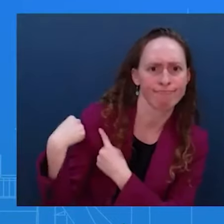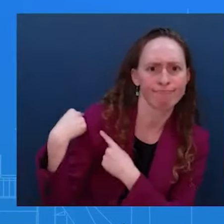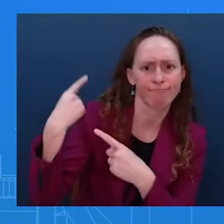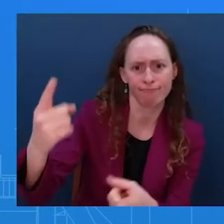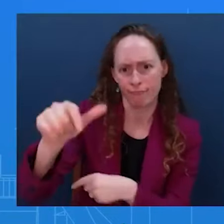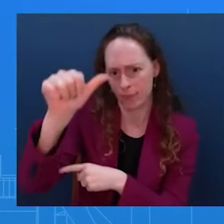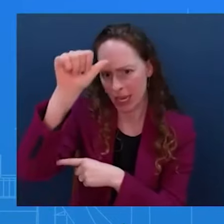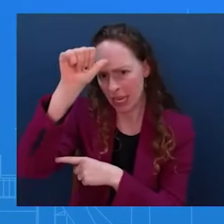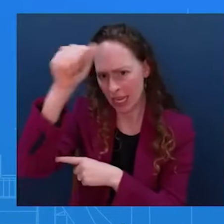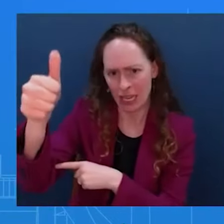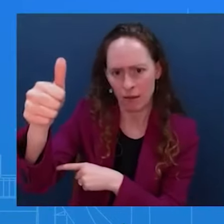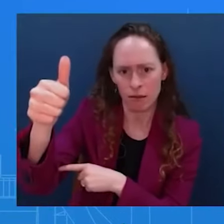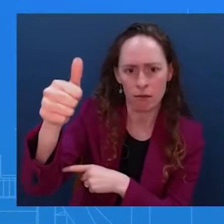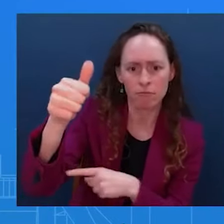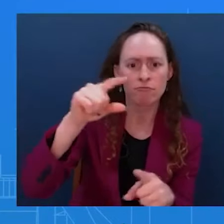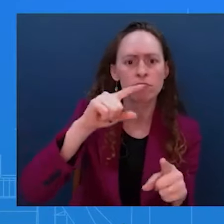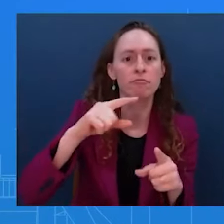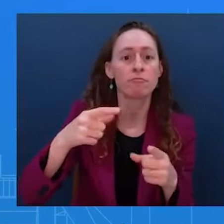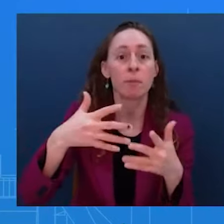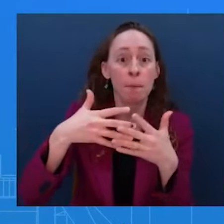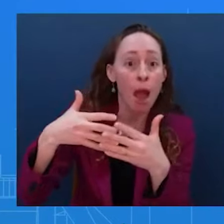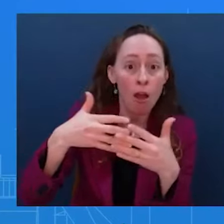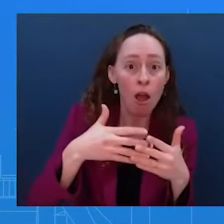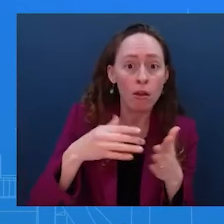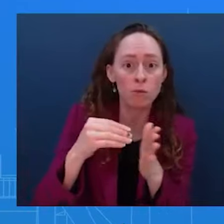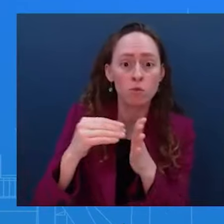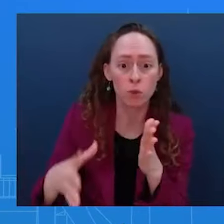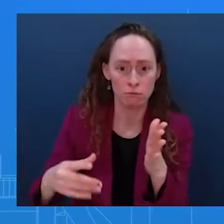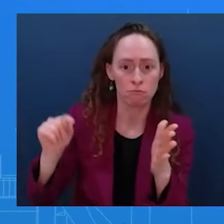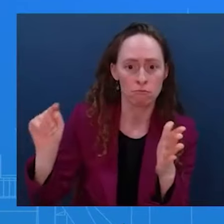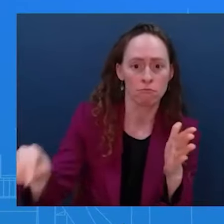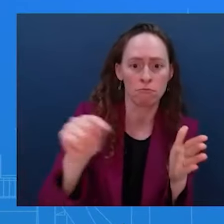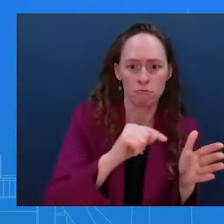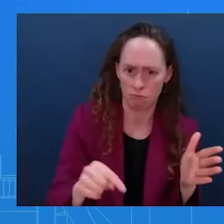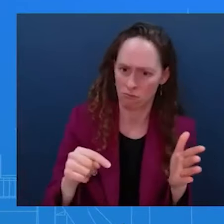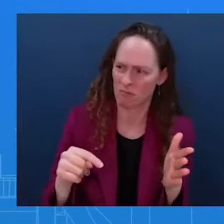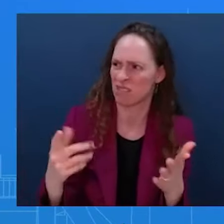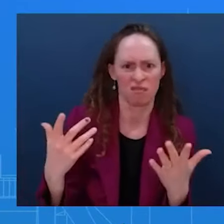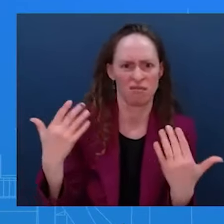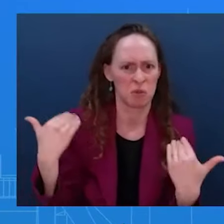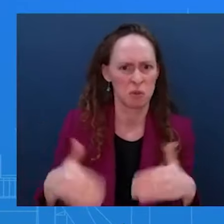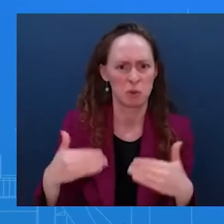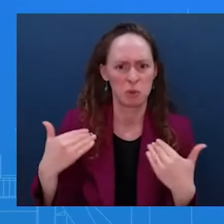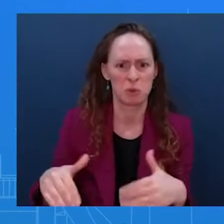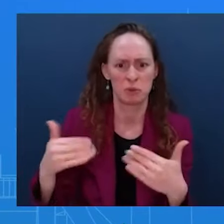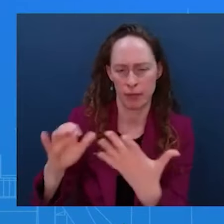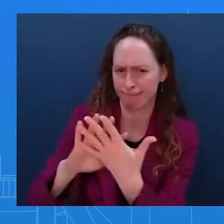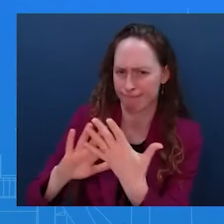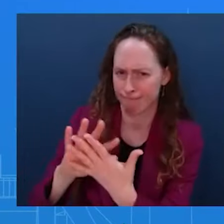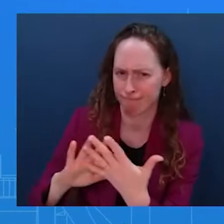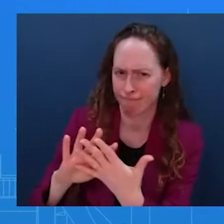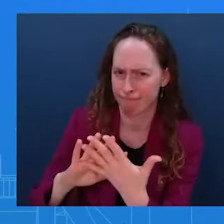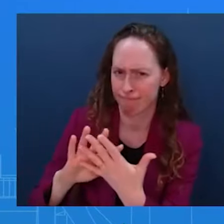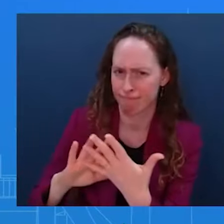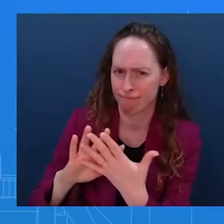concern among their fans. As you know, India sends one of the largest number of students to the U.S. There's some concerns in India and the parents that